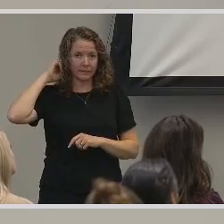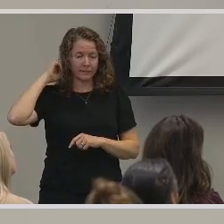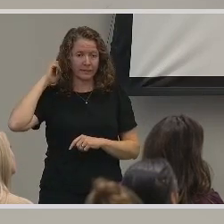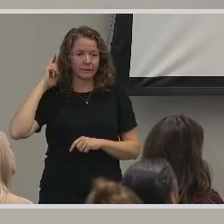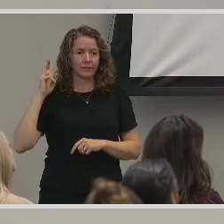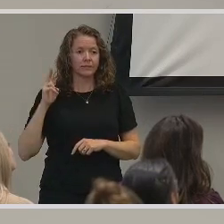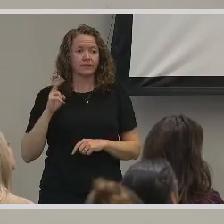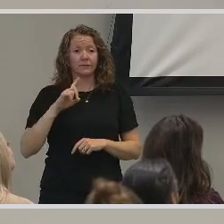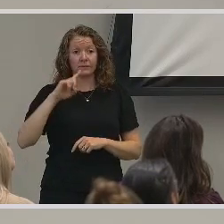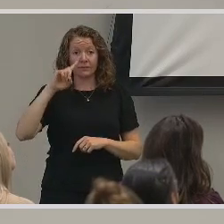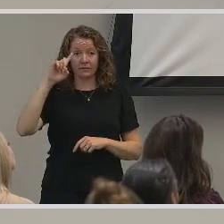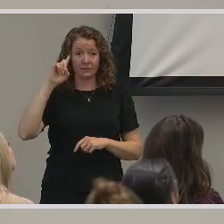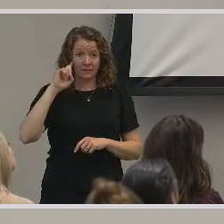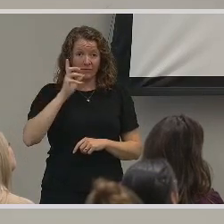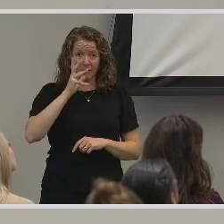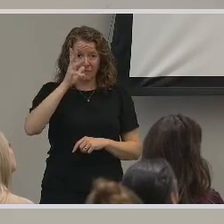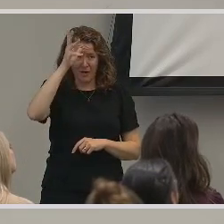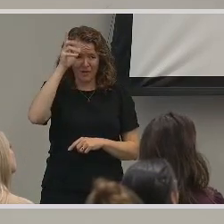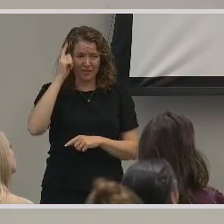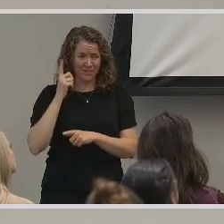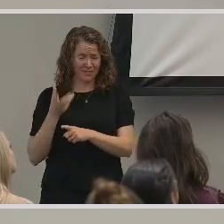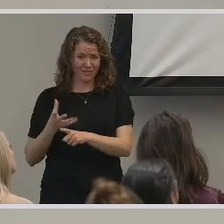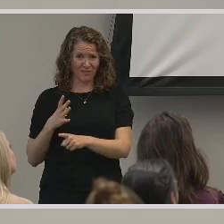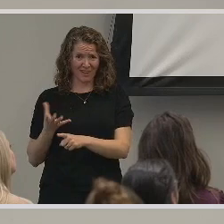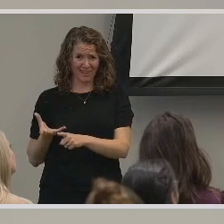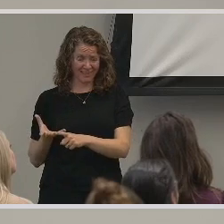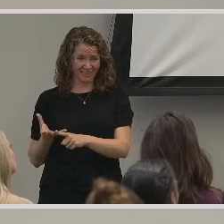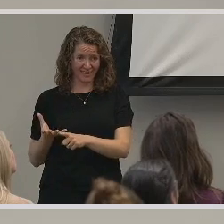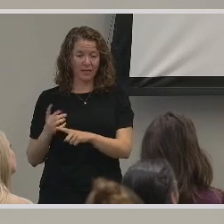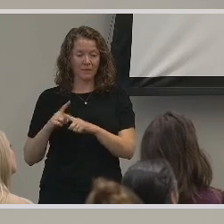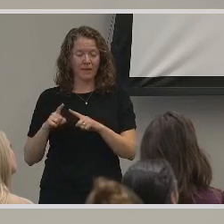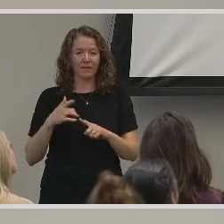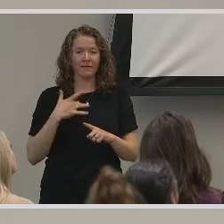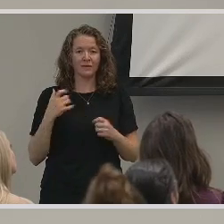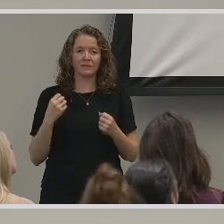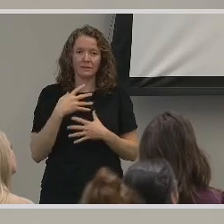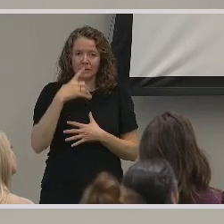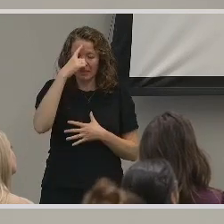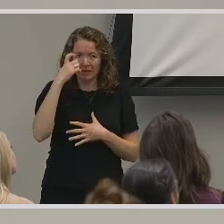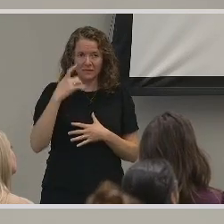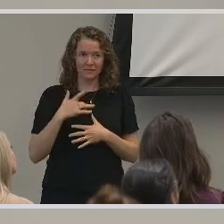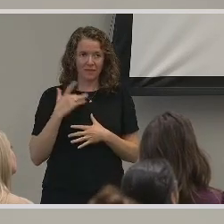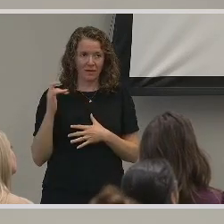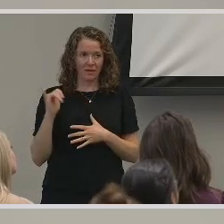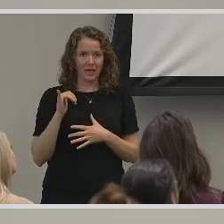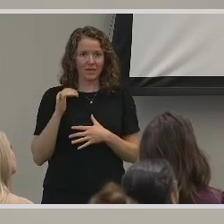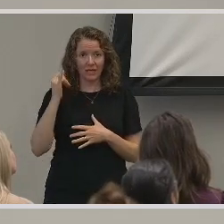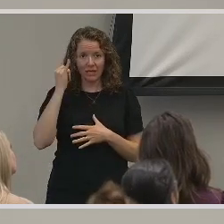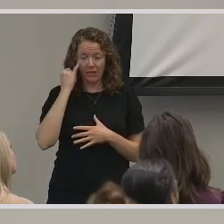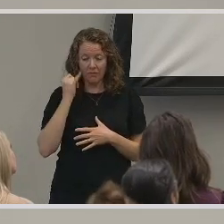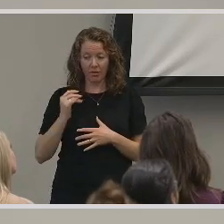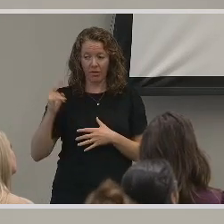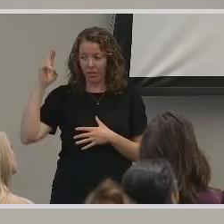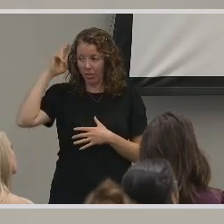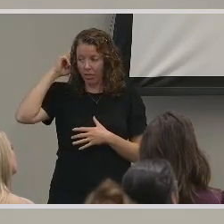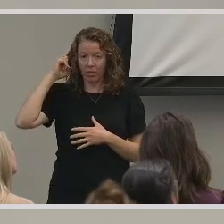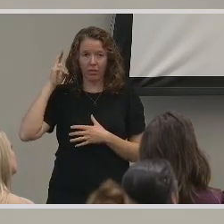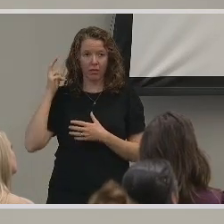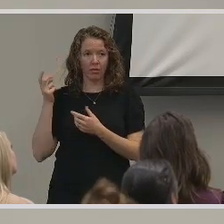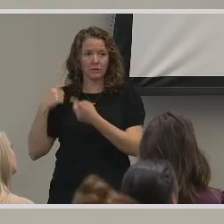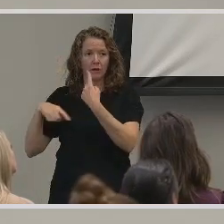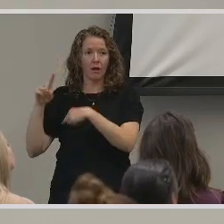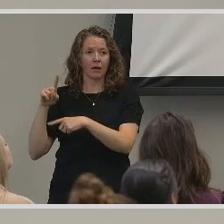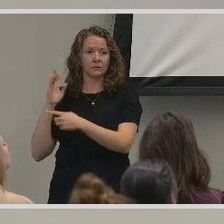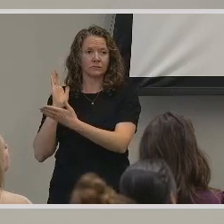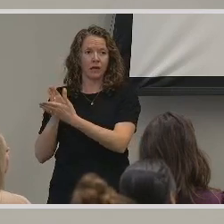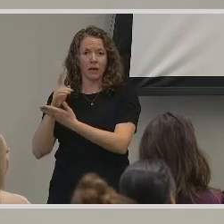The deaf parents thought, she's fine, but they were scared because they felt that they were going to lose her and that she would no longer sing with